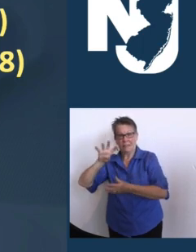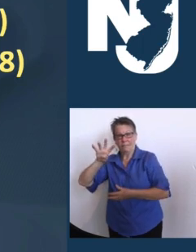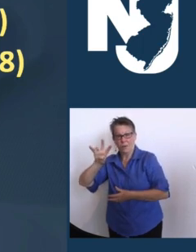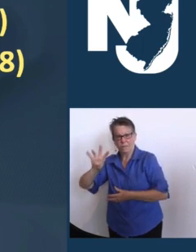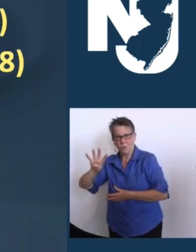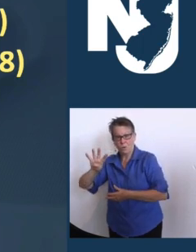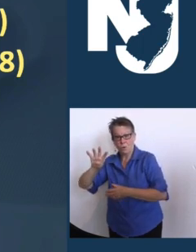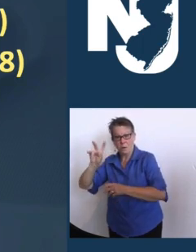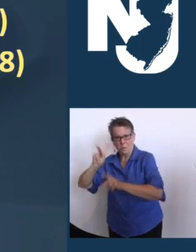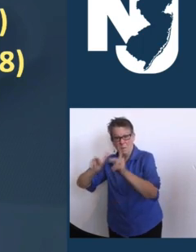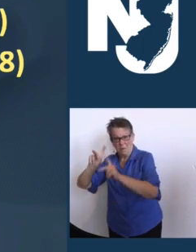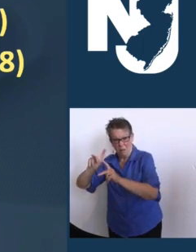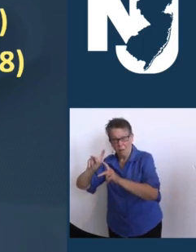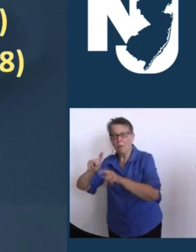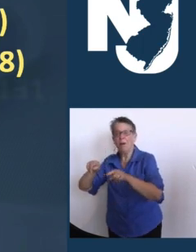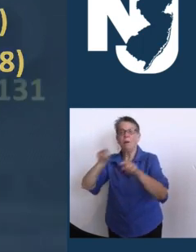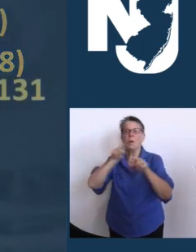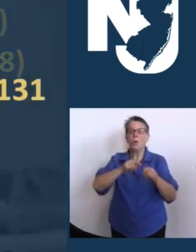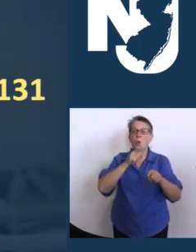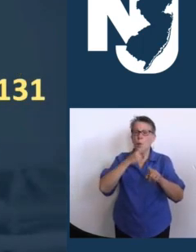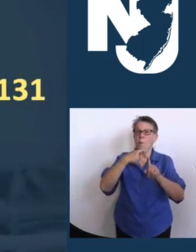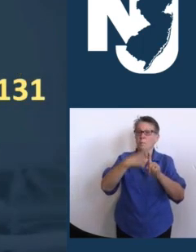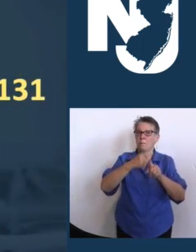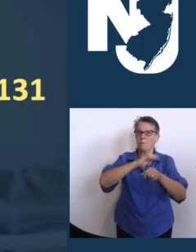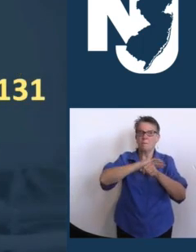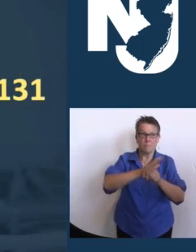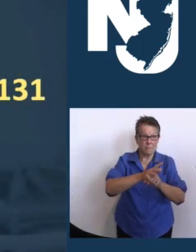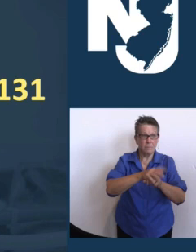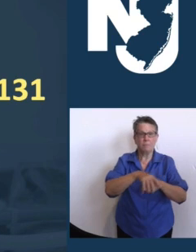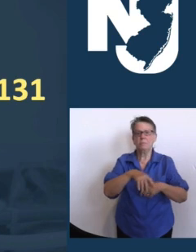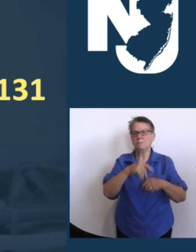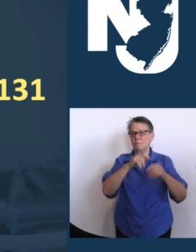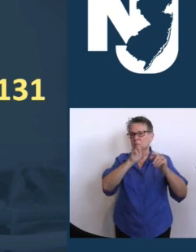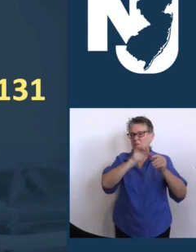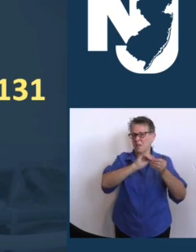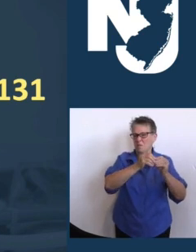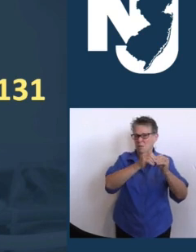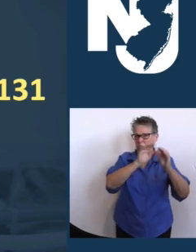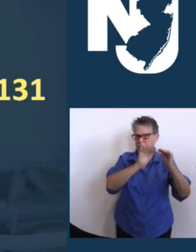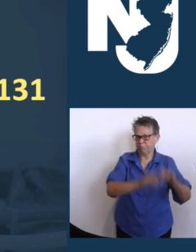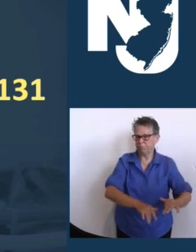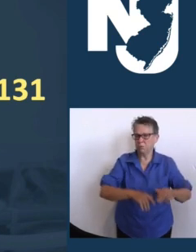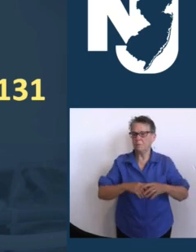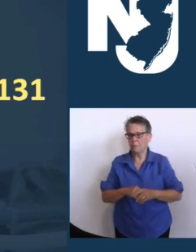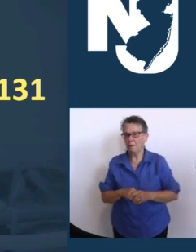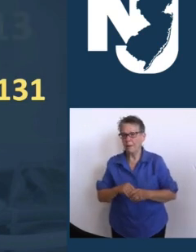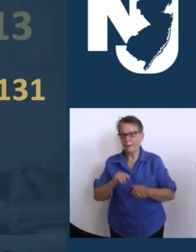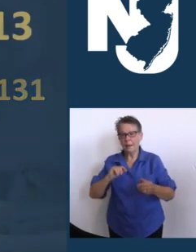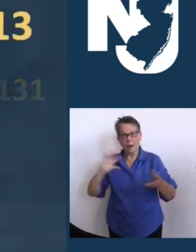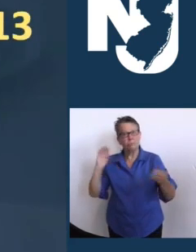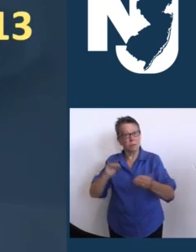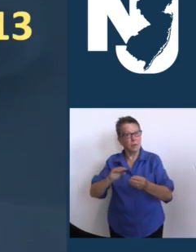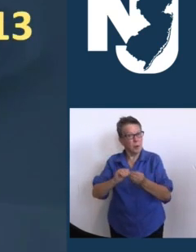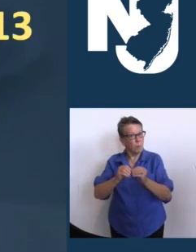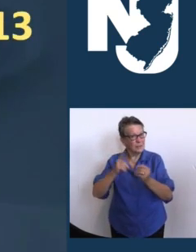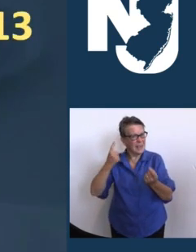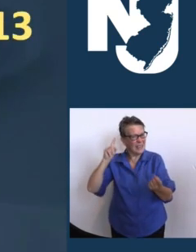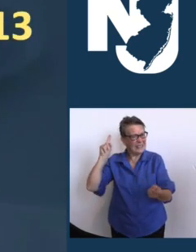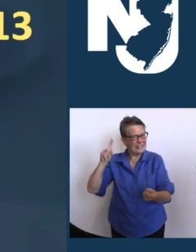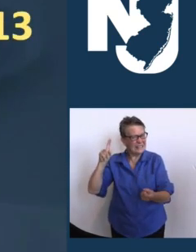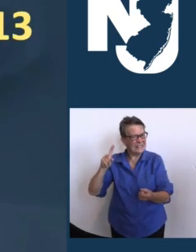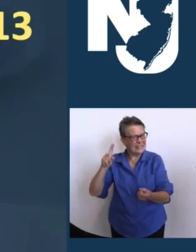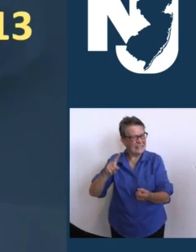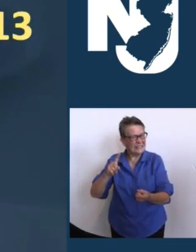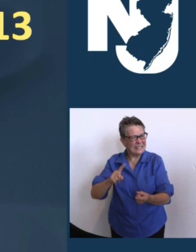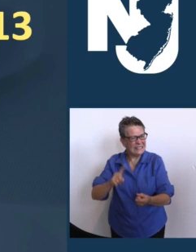although we still have a ways to go. Here is what was going on in our hospitals yesterday. And sadly, here are the latest